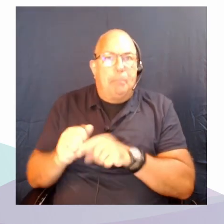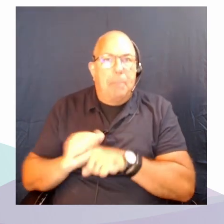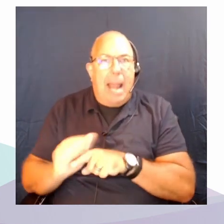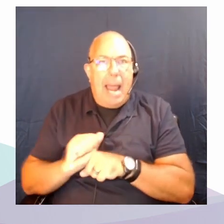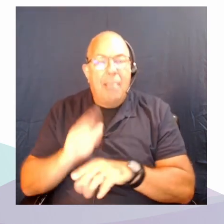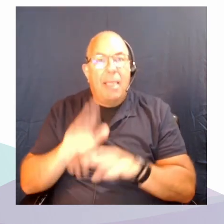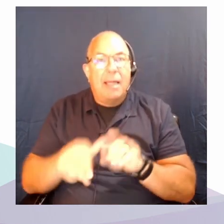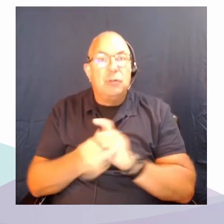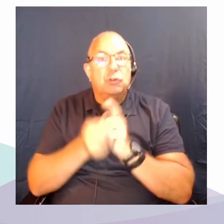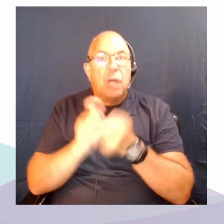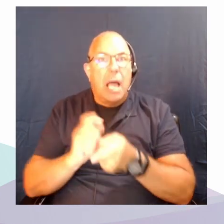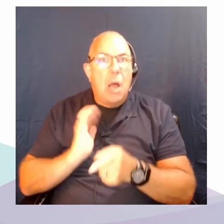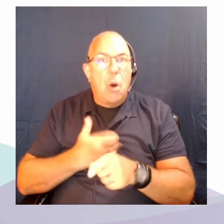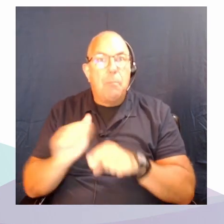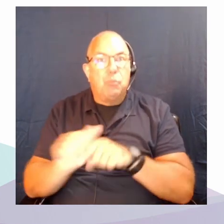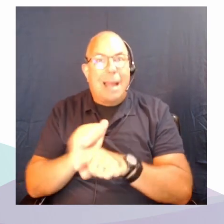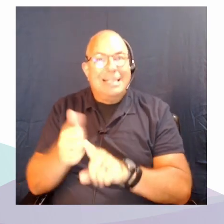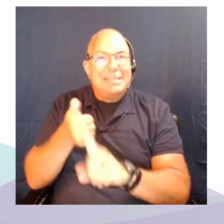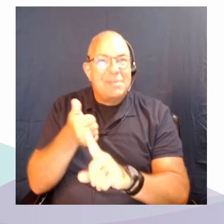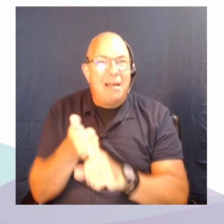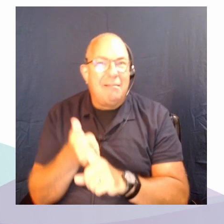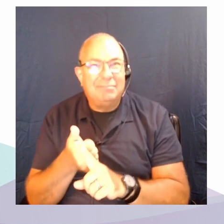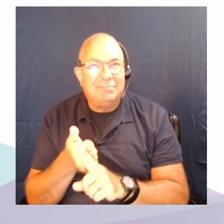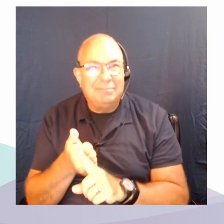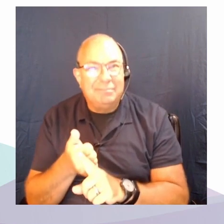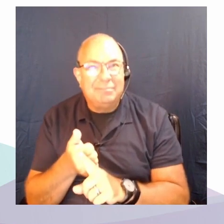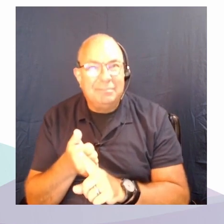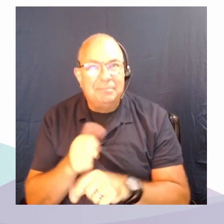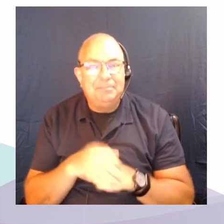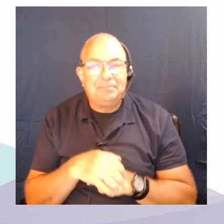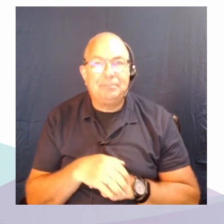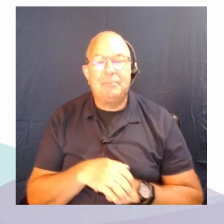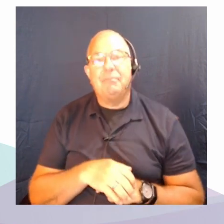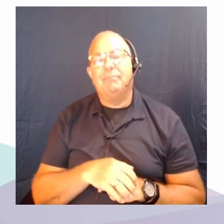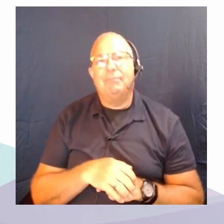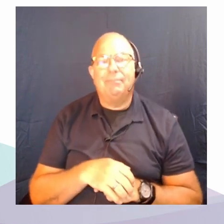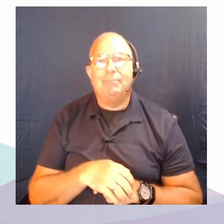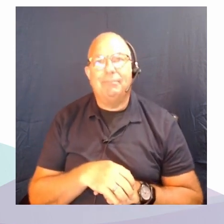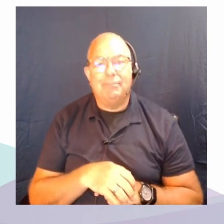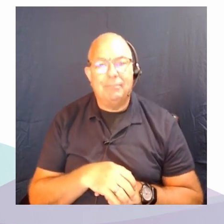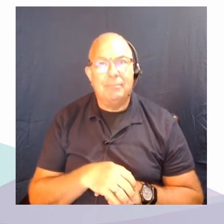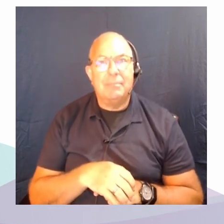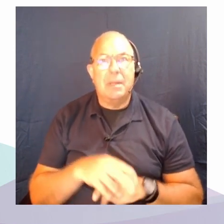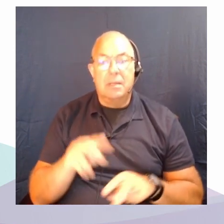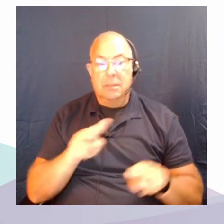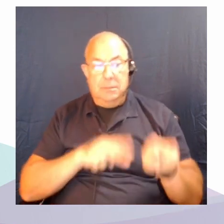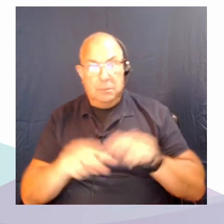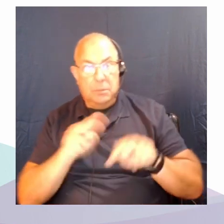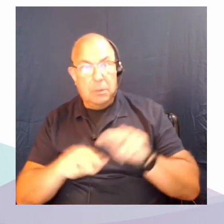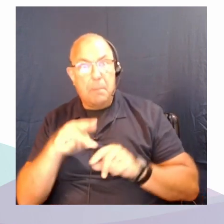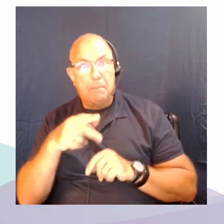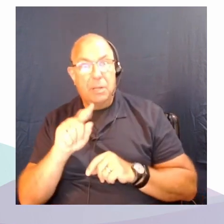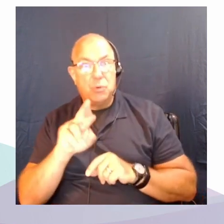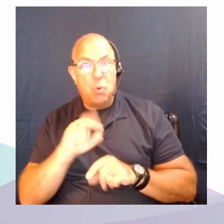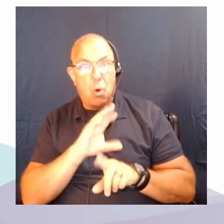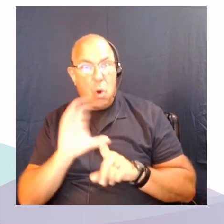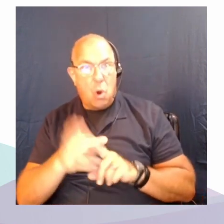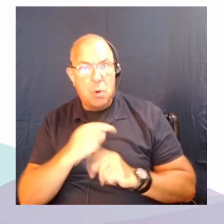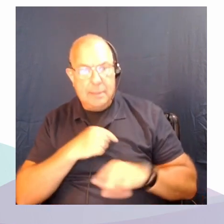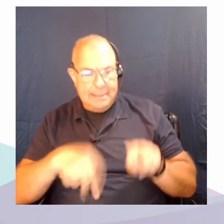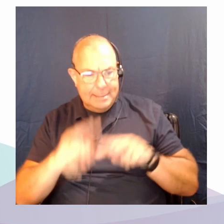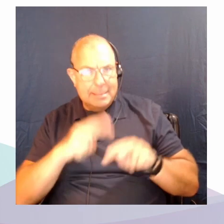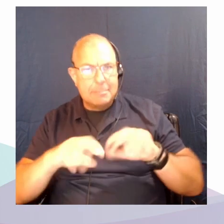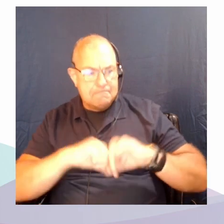themselves. All of us looking at petrocultures are interested in understanding better the social